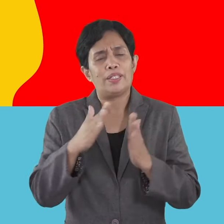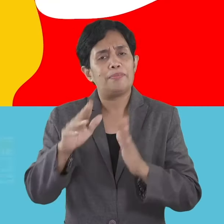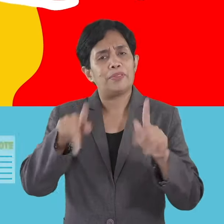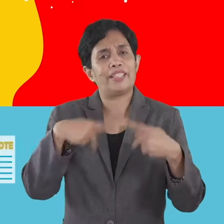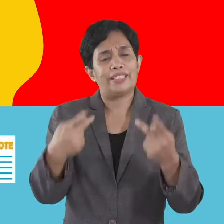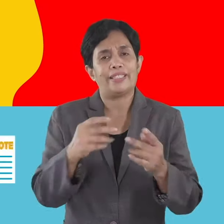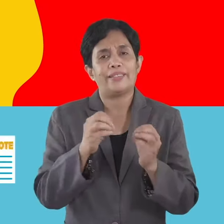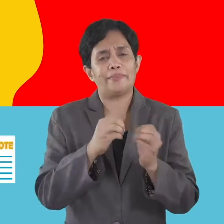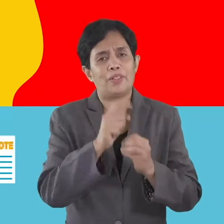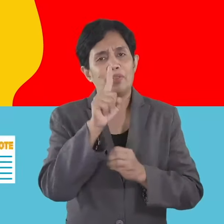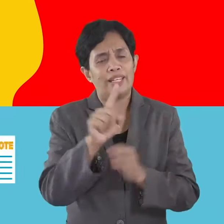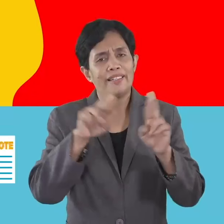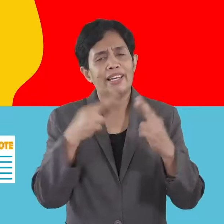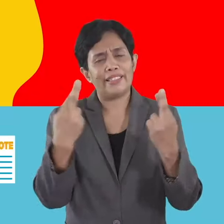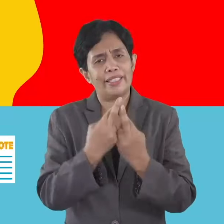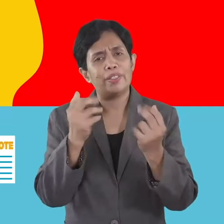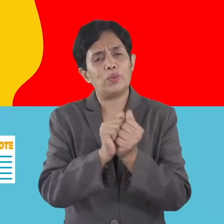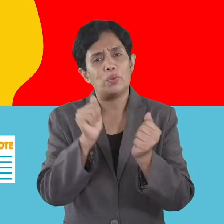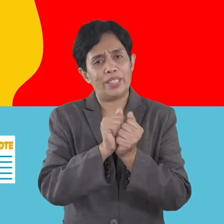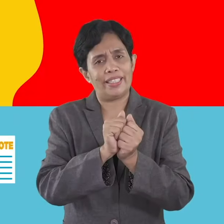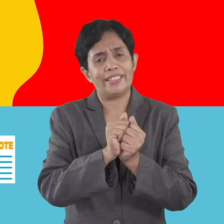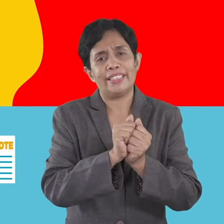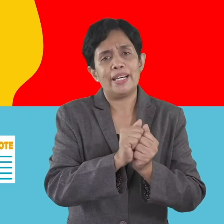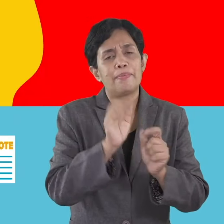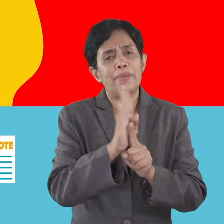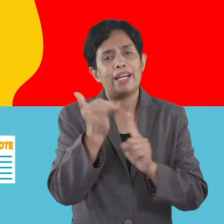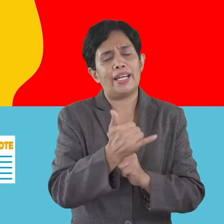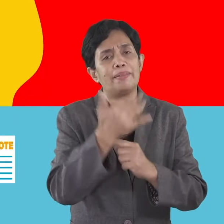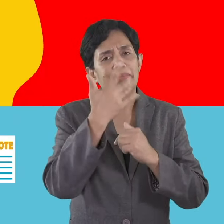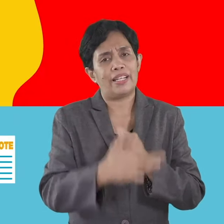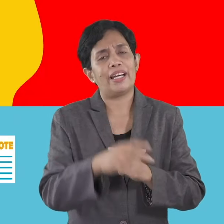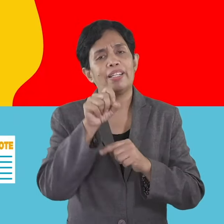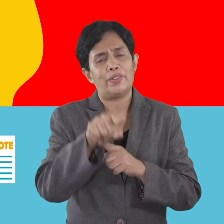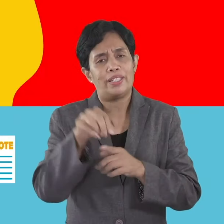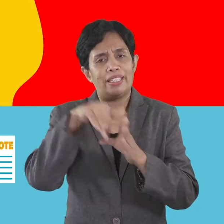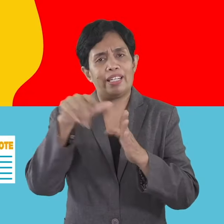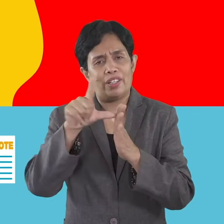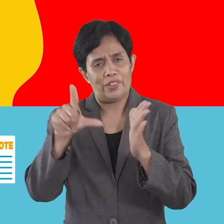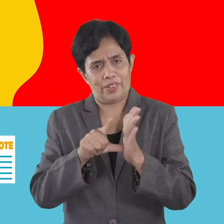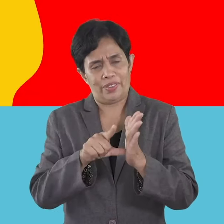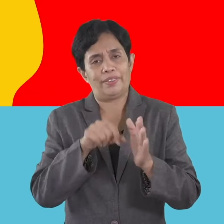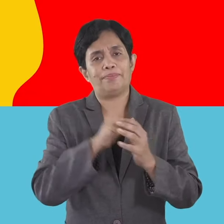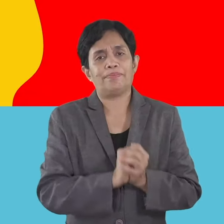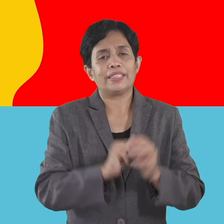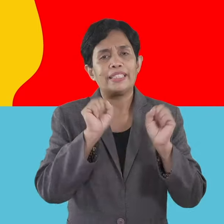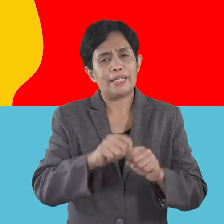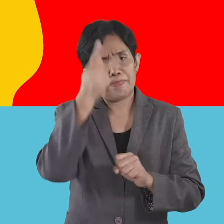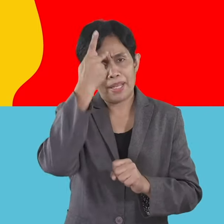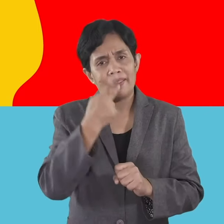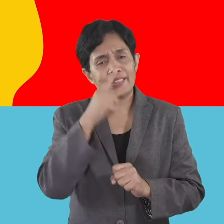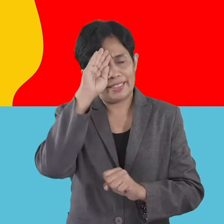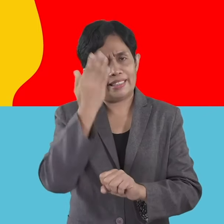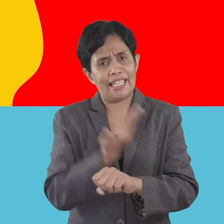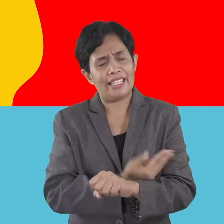Number 1, a relative by consanguinity or affinity up to the 4th civil degree. This could